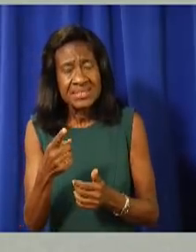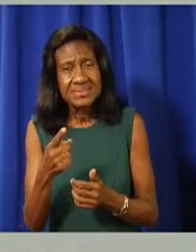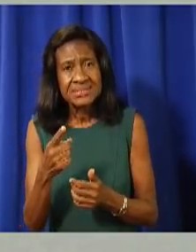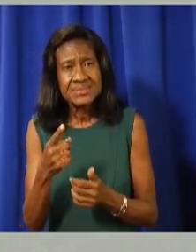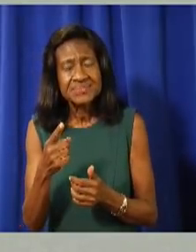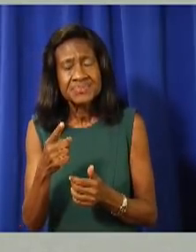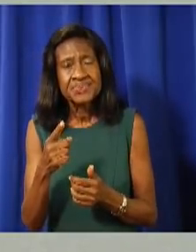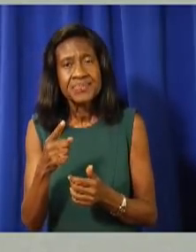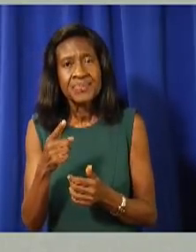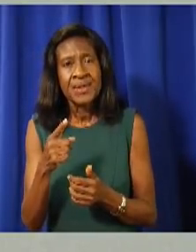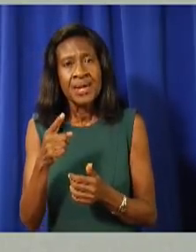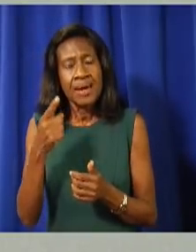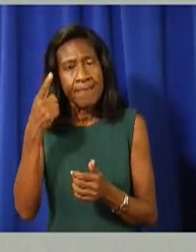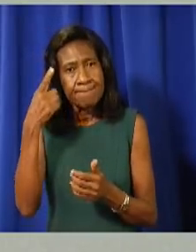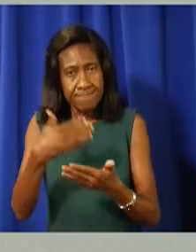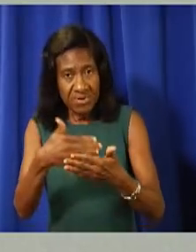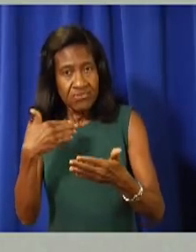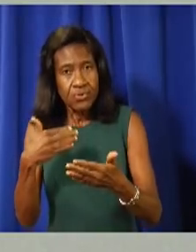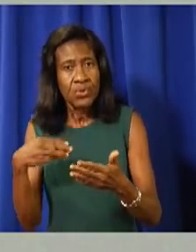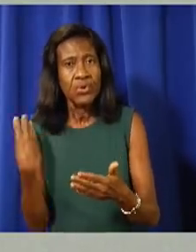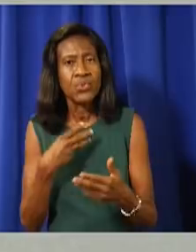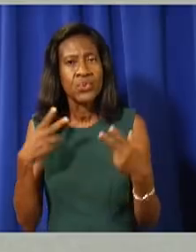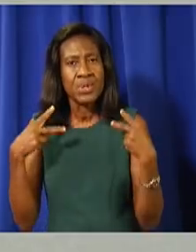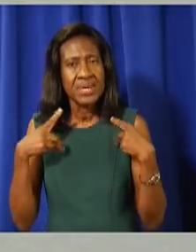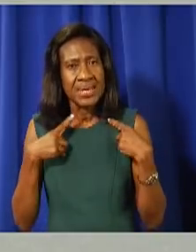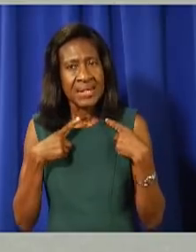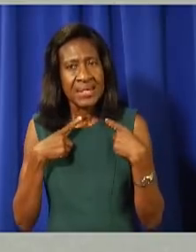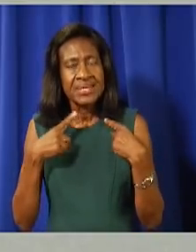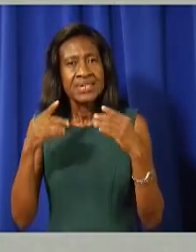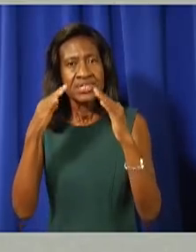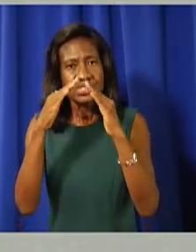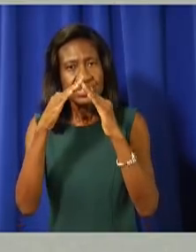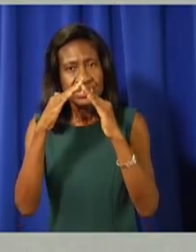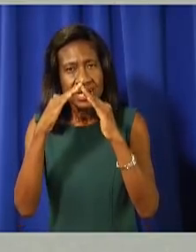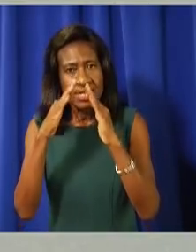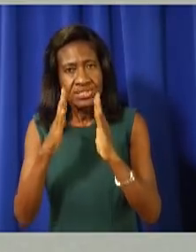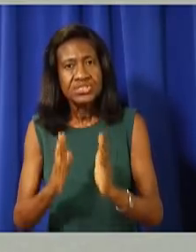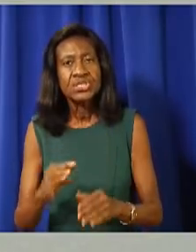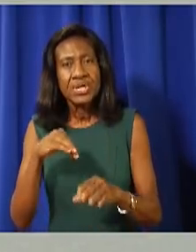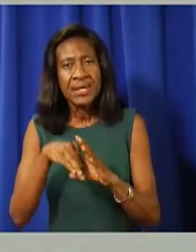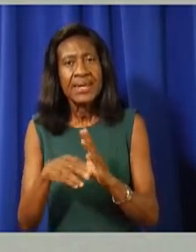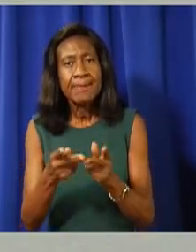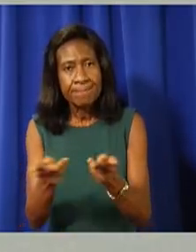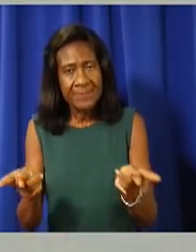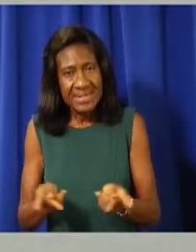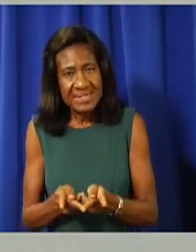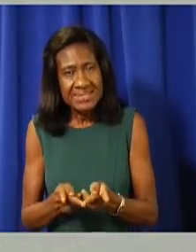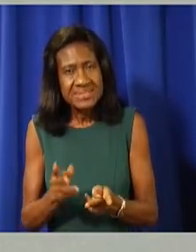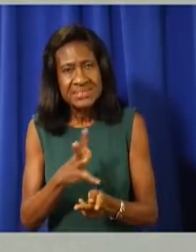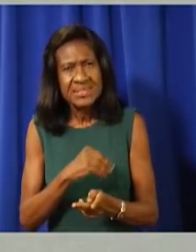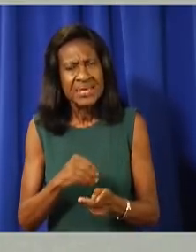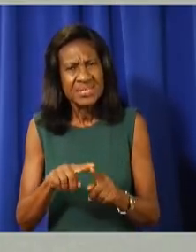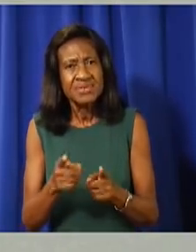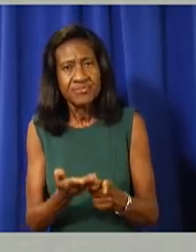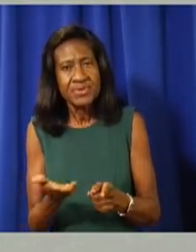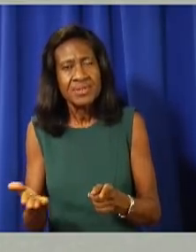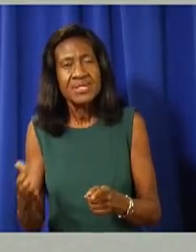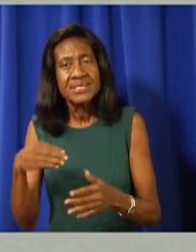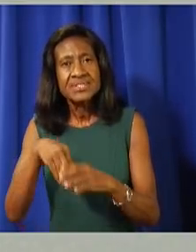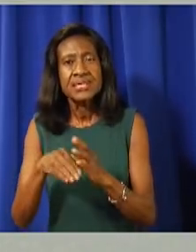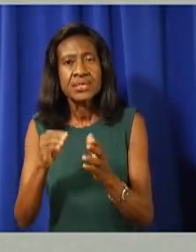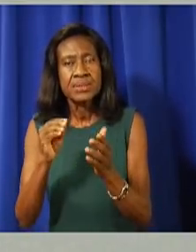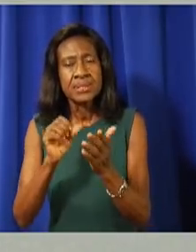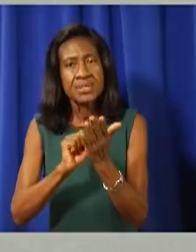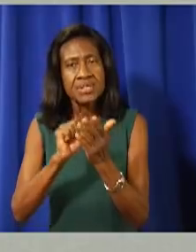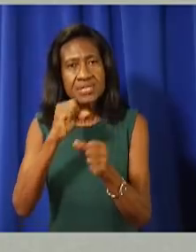shelter in place orders and other public health measures for the greater part of 2020. I assure